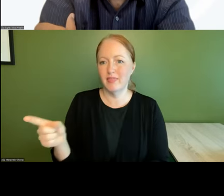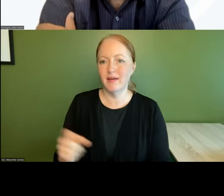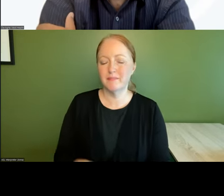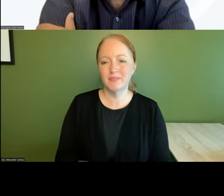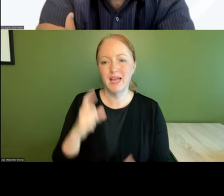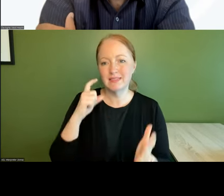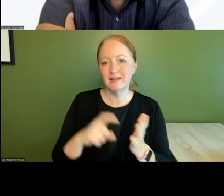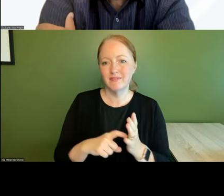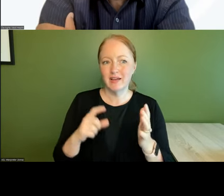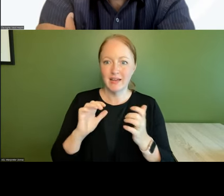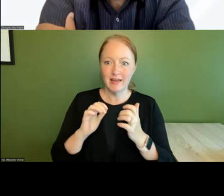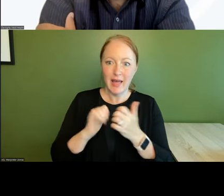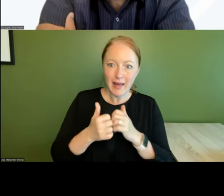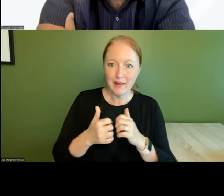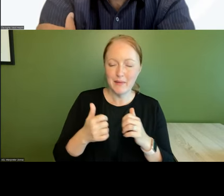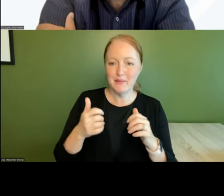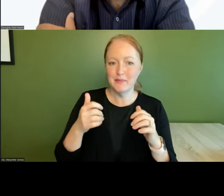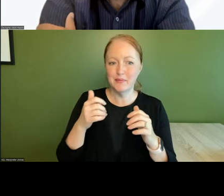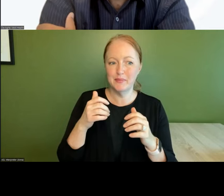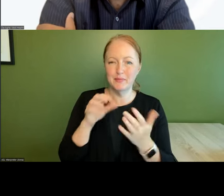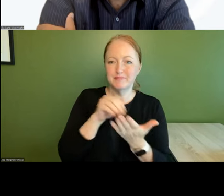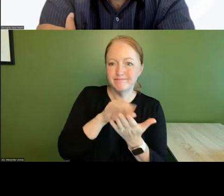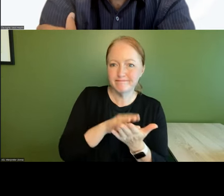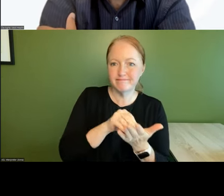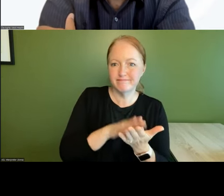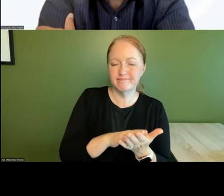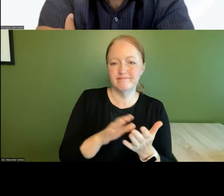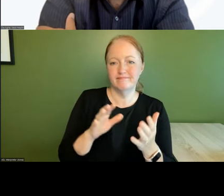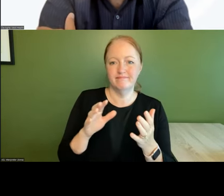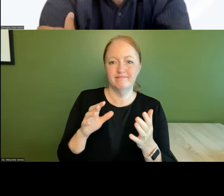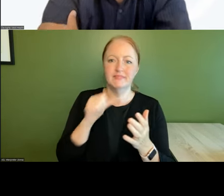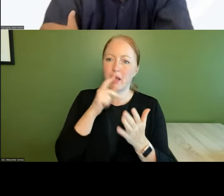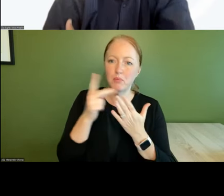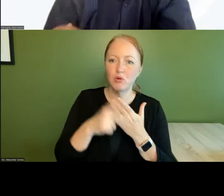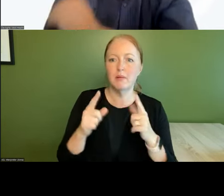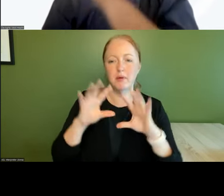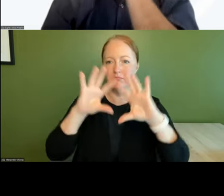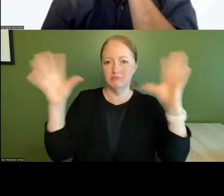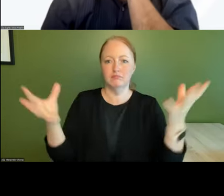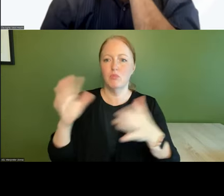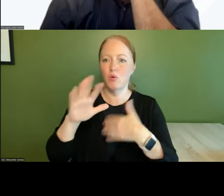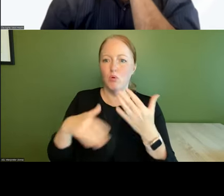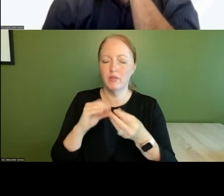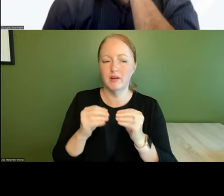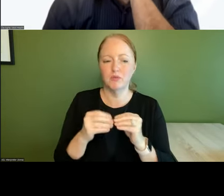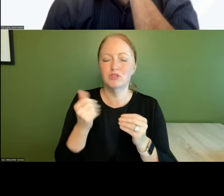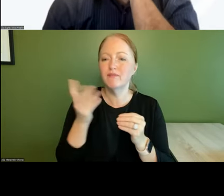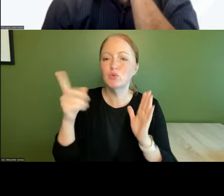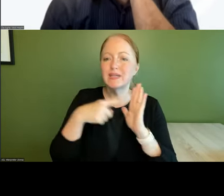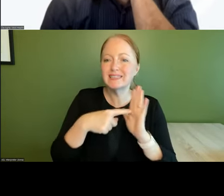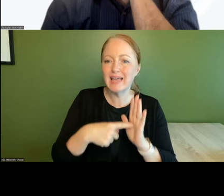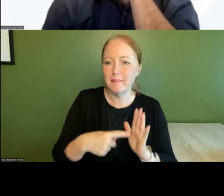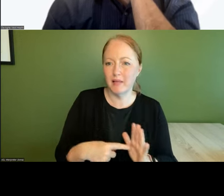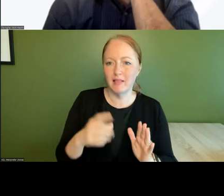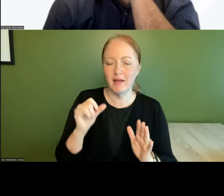to identify measures that can capture that at a global level not at a program level so these are just some examples of the